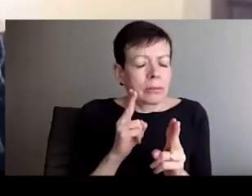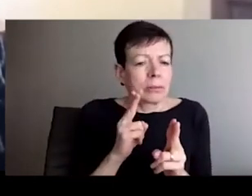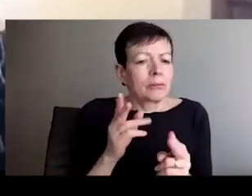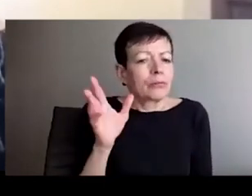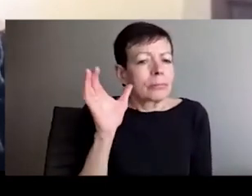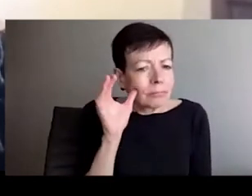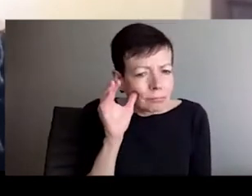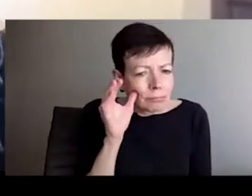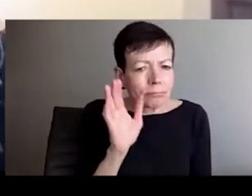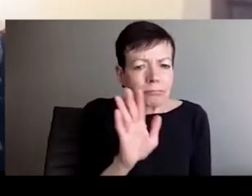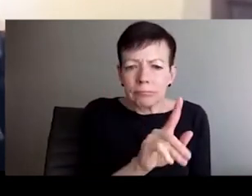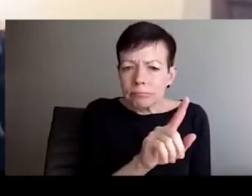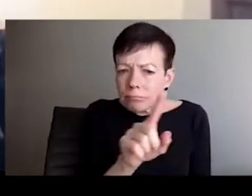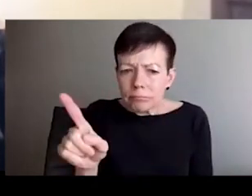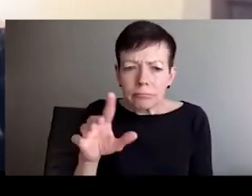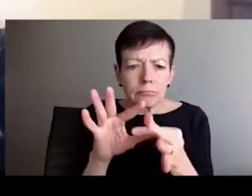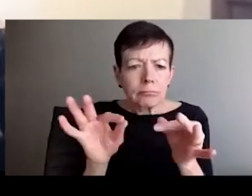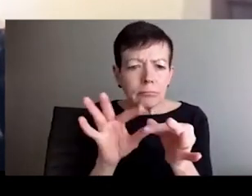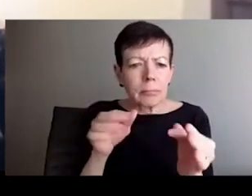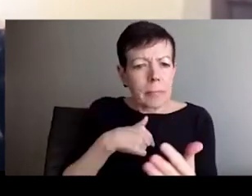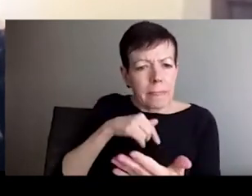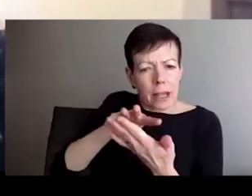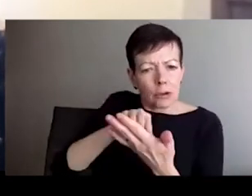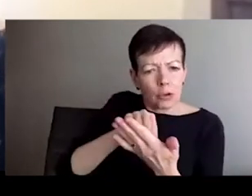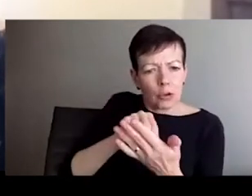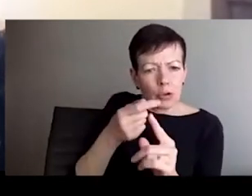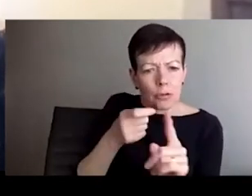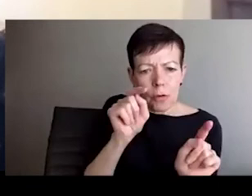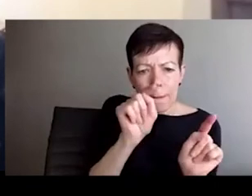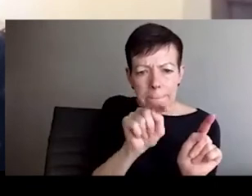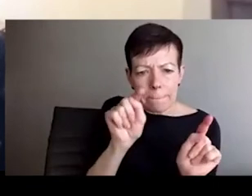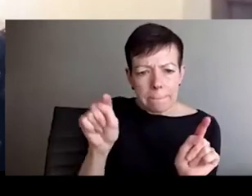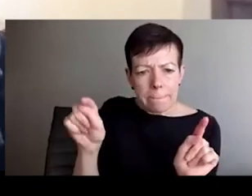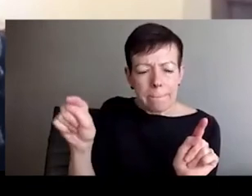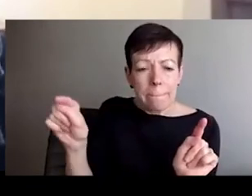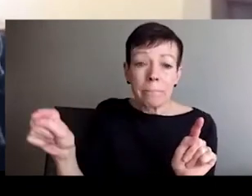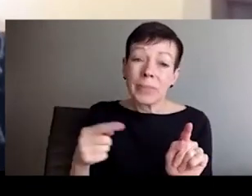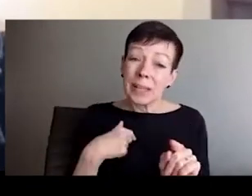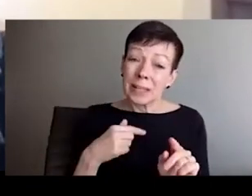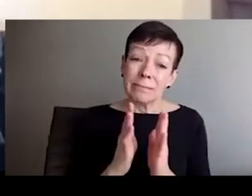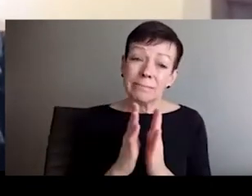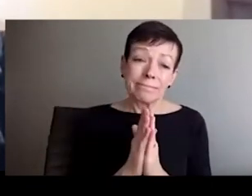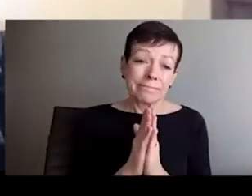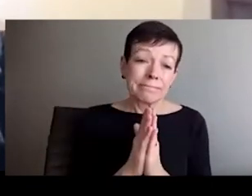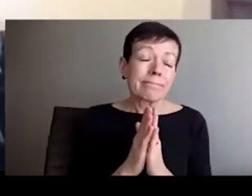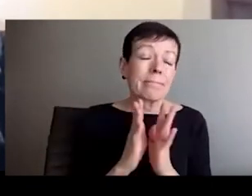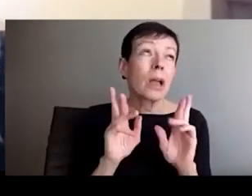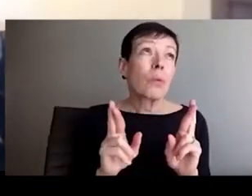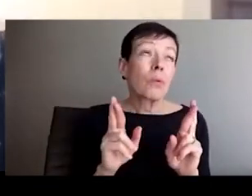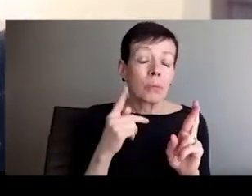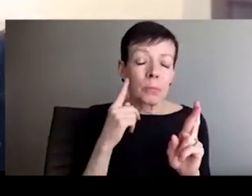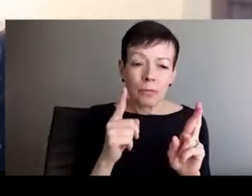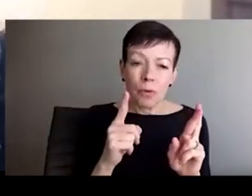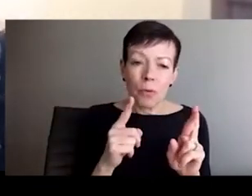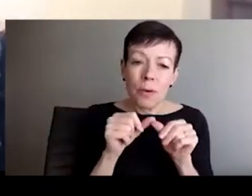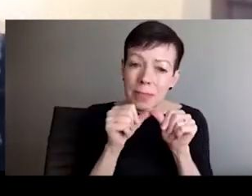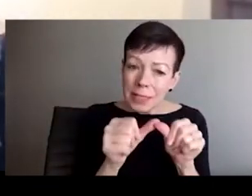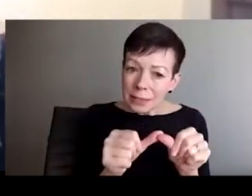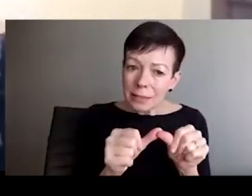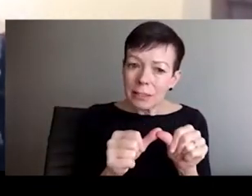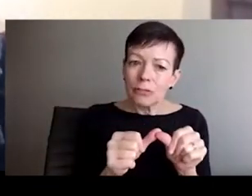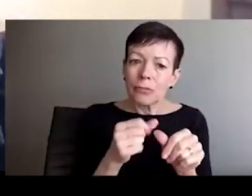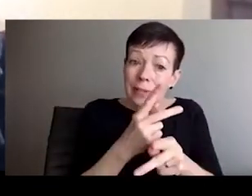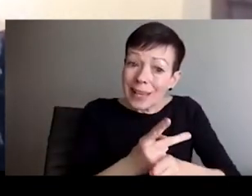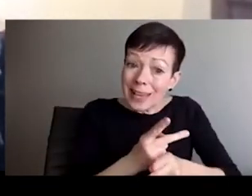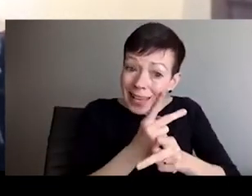opportunity to be able to dialogue in this moment of urgency. Thank you for allowing me, inviting me to